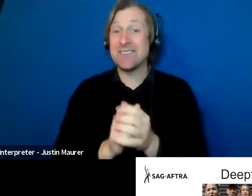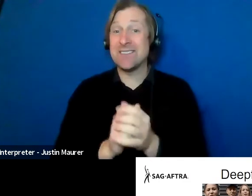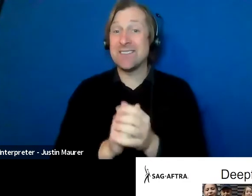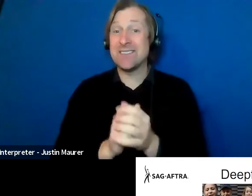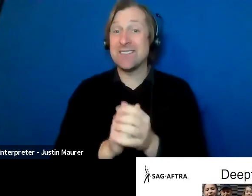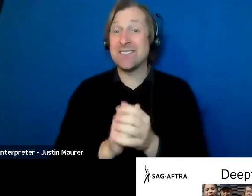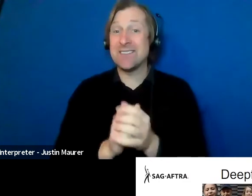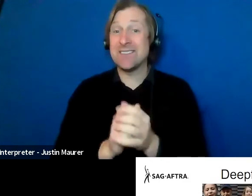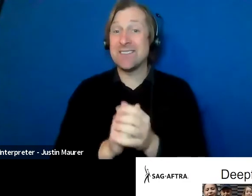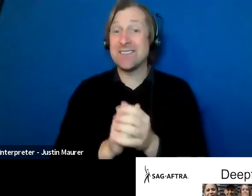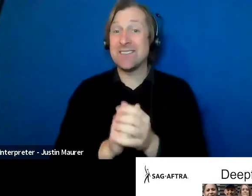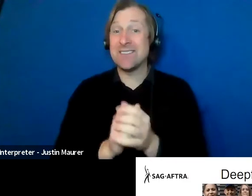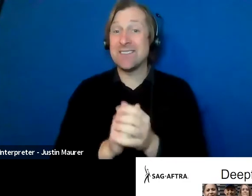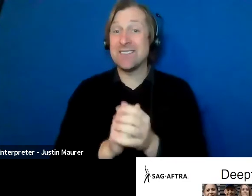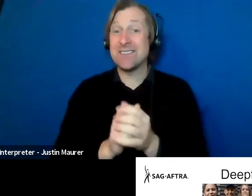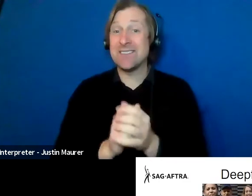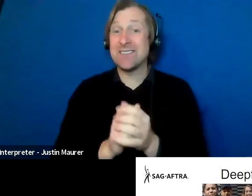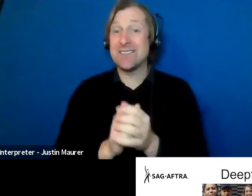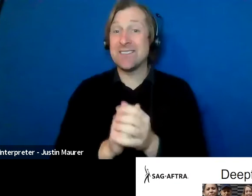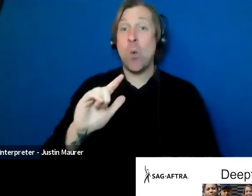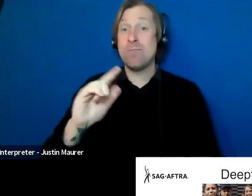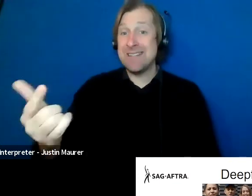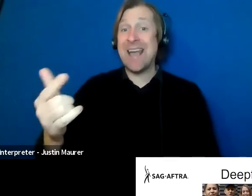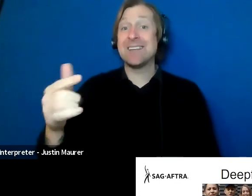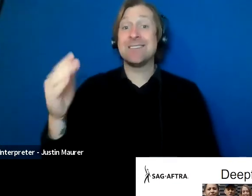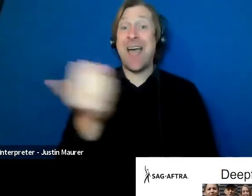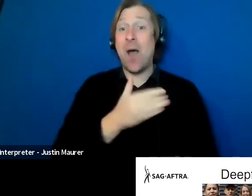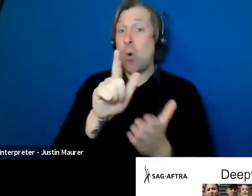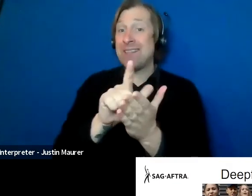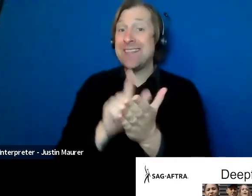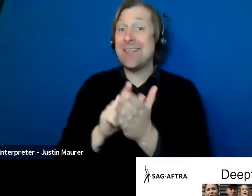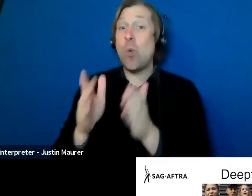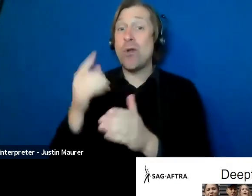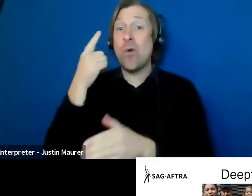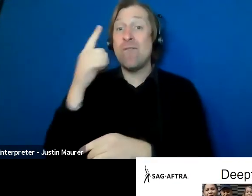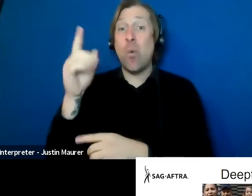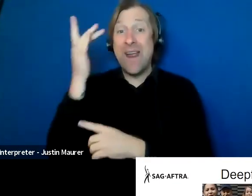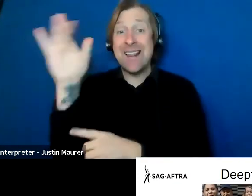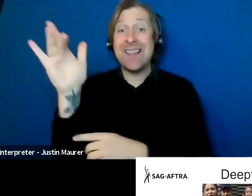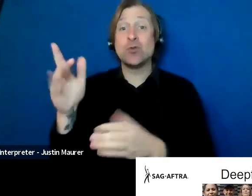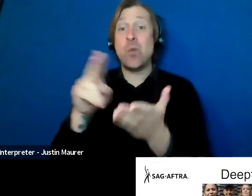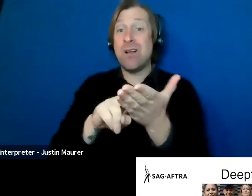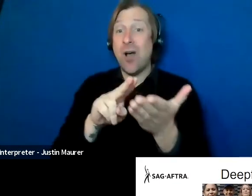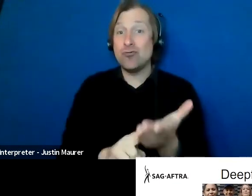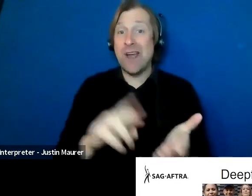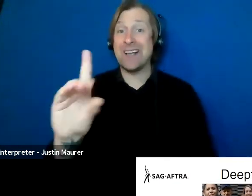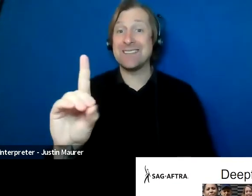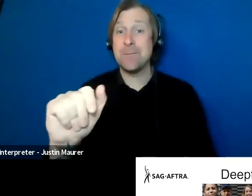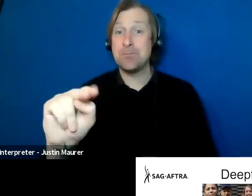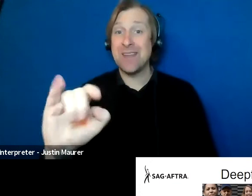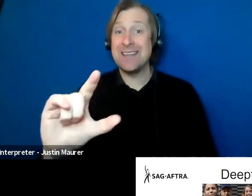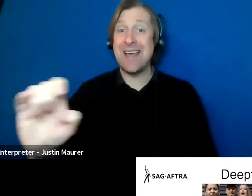turn it over to SEG-AFTRA's Assistant General Counsel for Intellectual Property and Contracts, Danielle Van Leer, for a brief but powerful